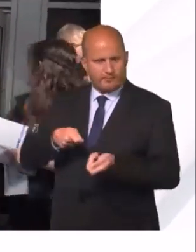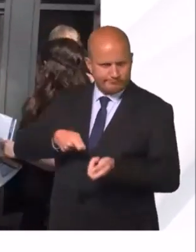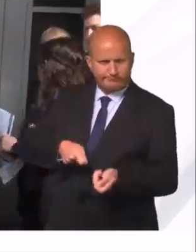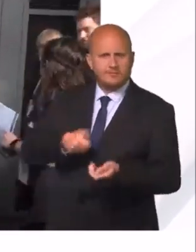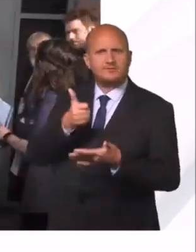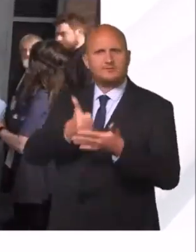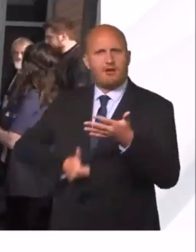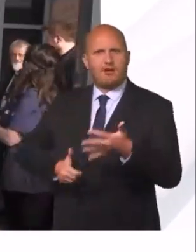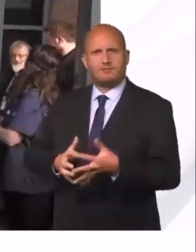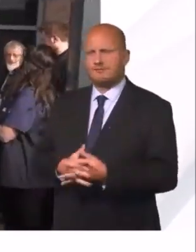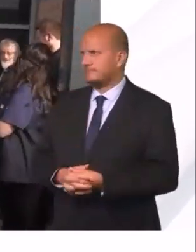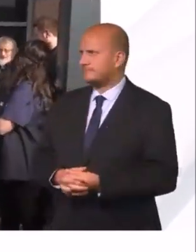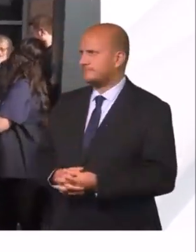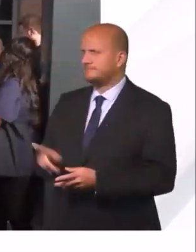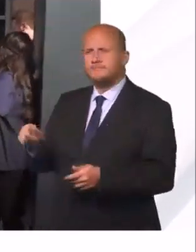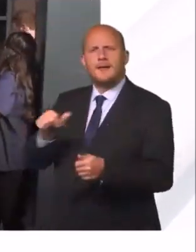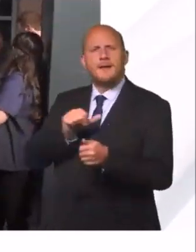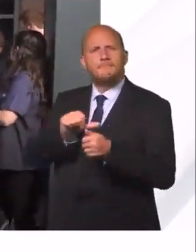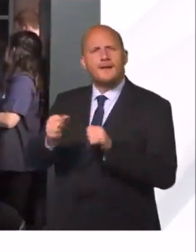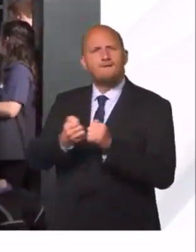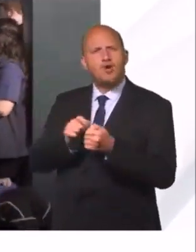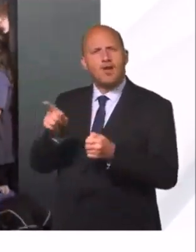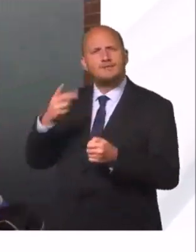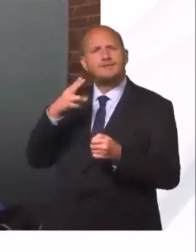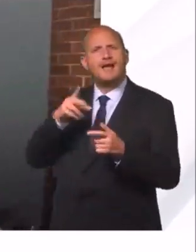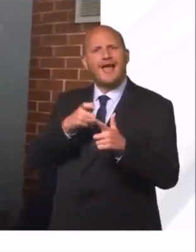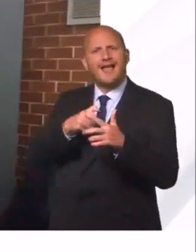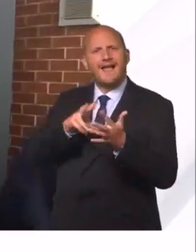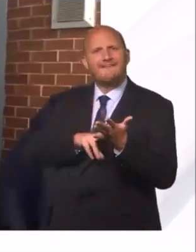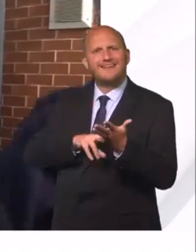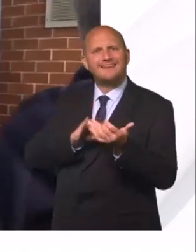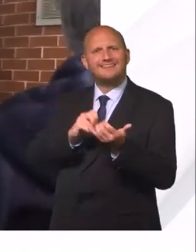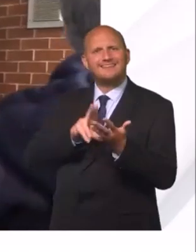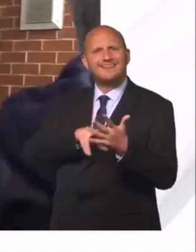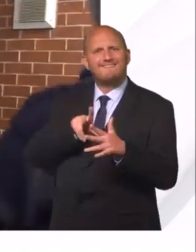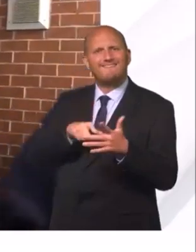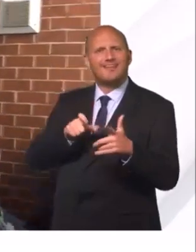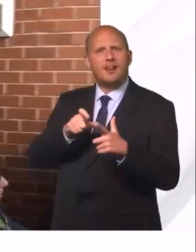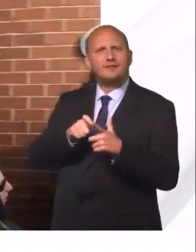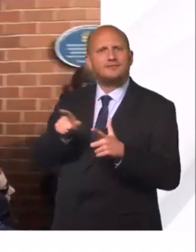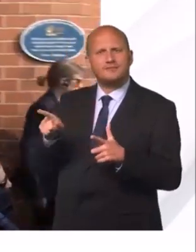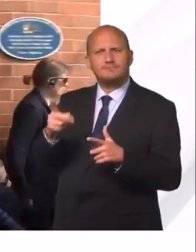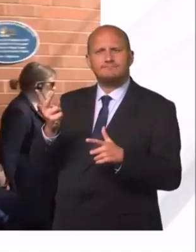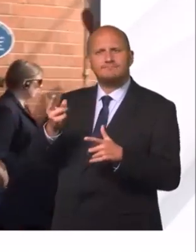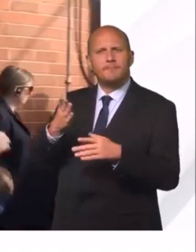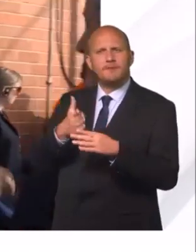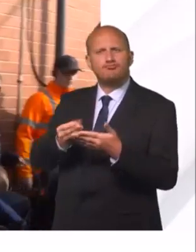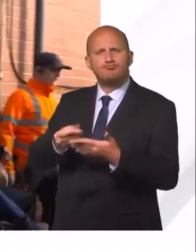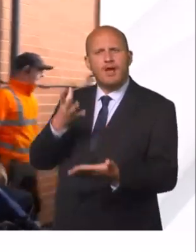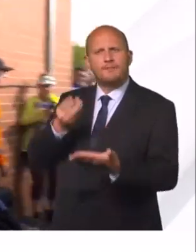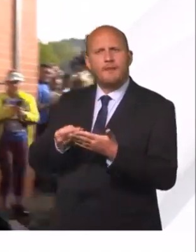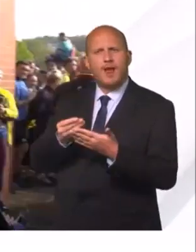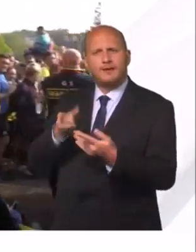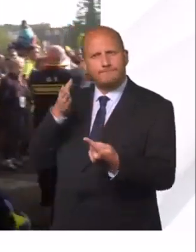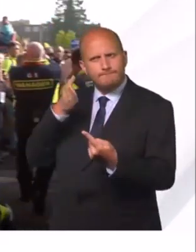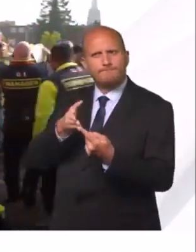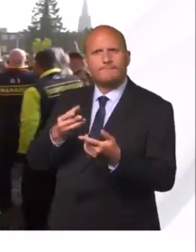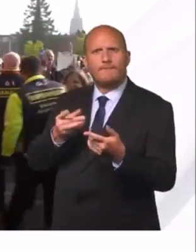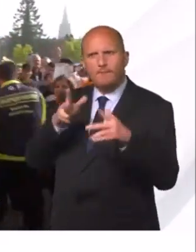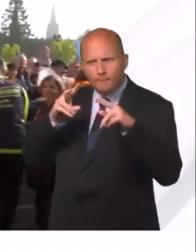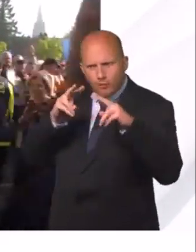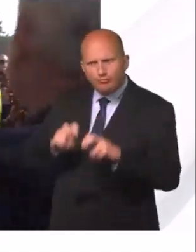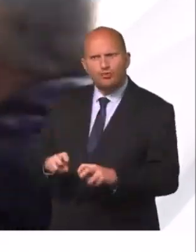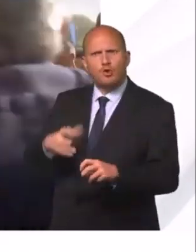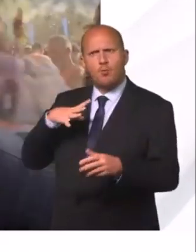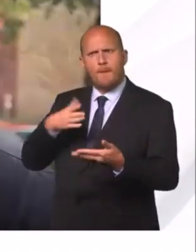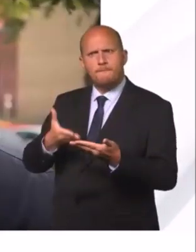His best friend, Kevin Sinfield, who's raised millions of pounds for research into the disease, says this is the moment they were all working